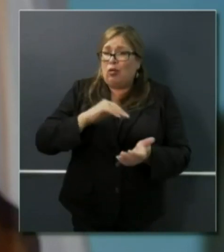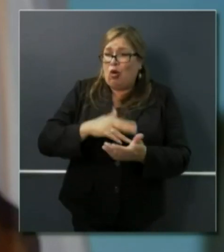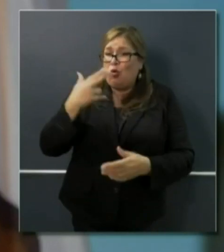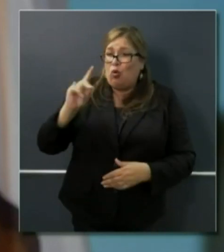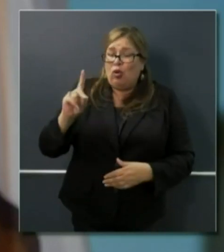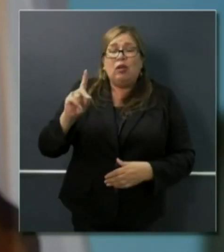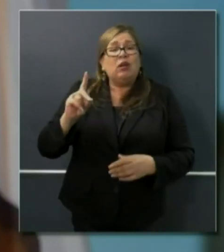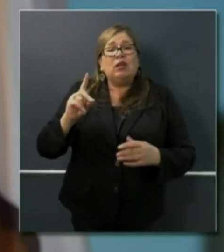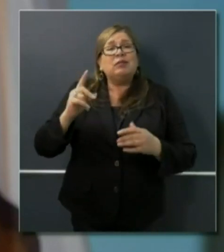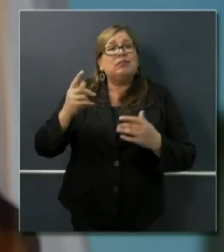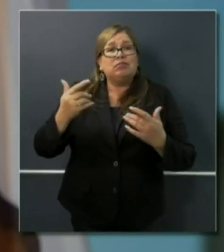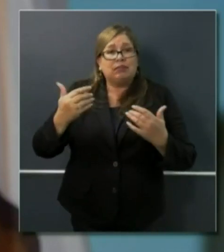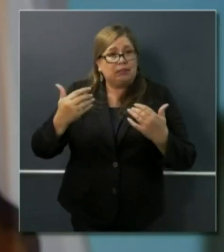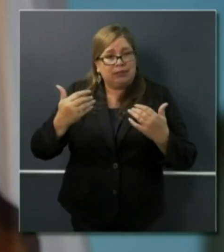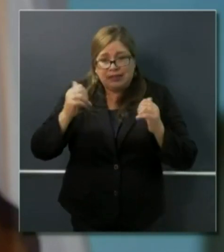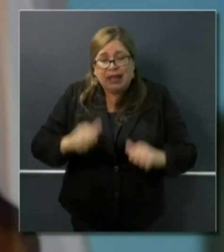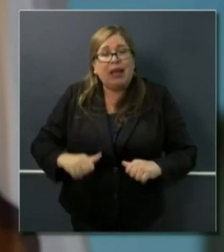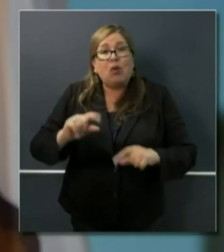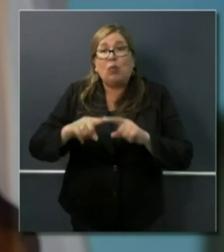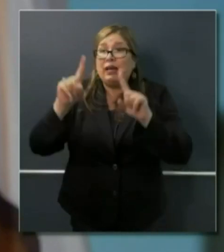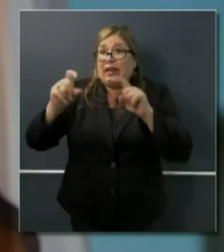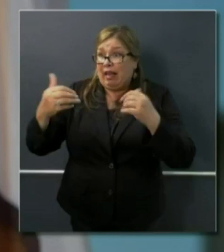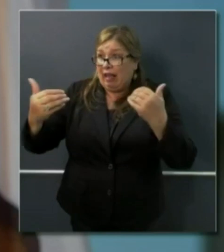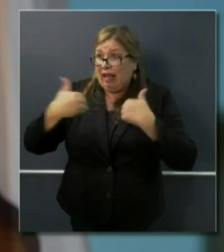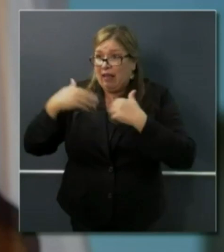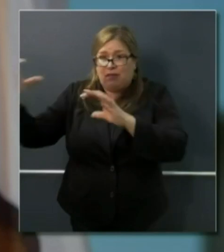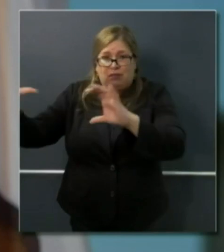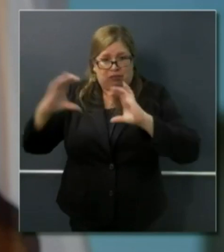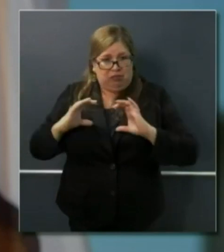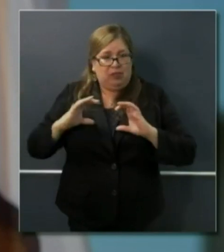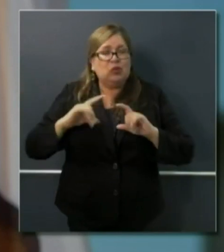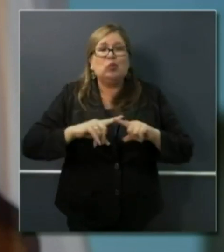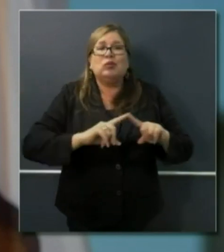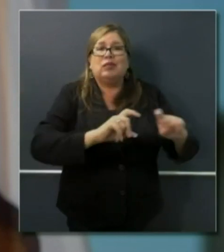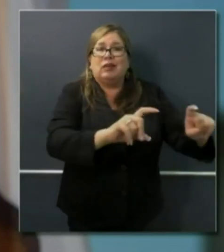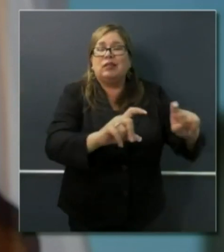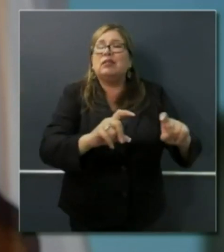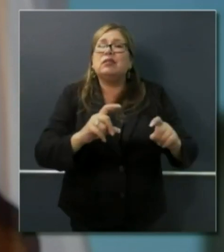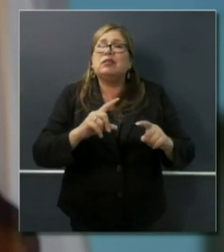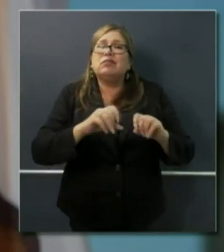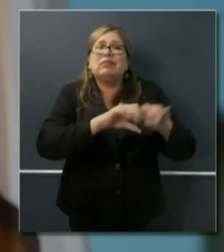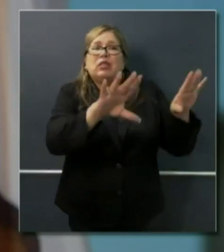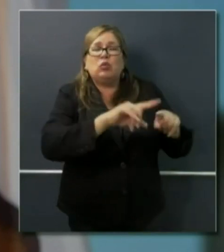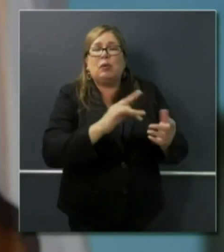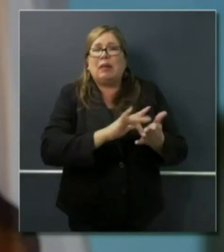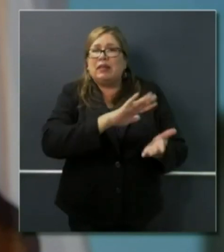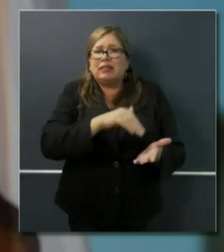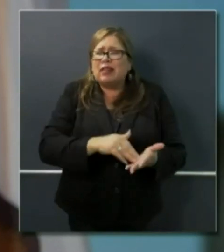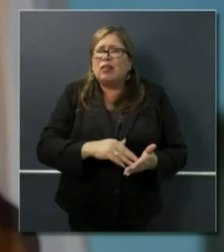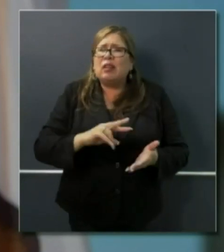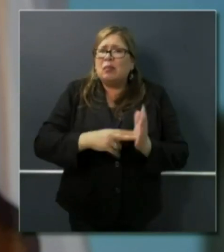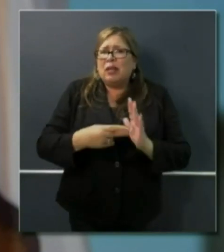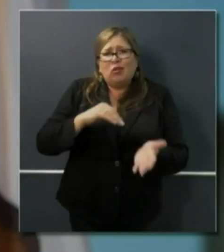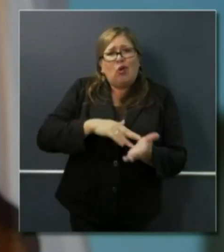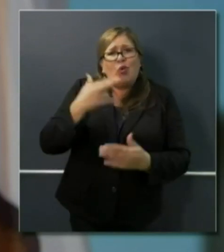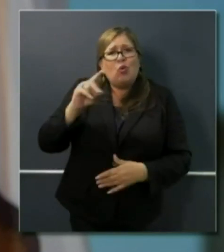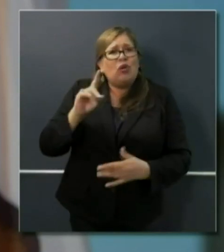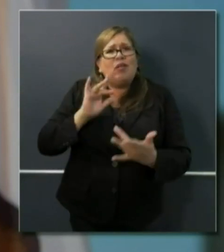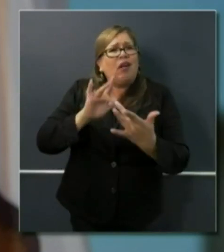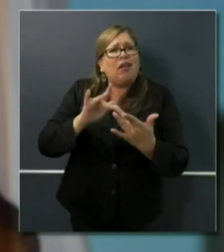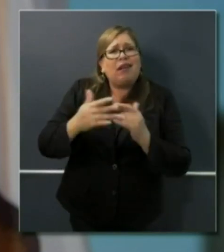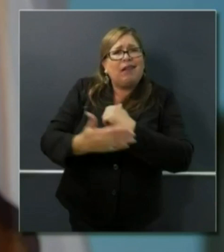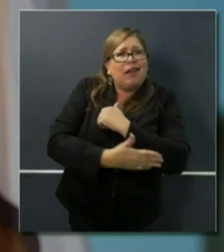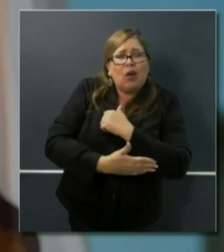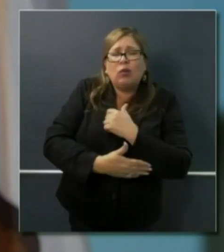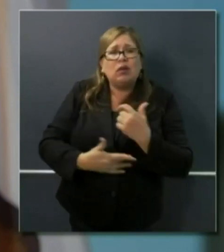those tests start to come available to medical centers around the state? Does he reach out to the county, to the state,